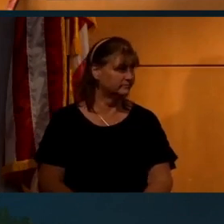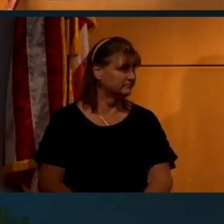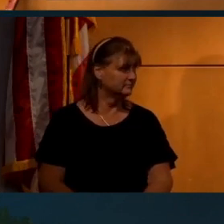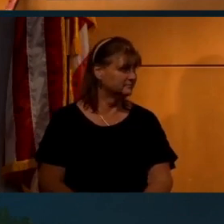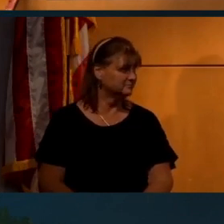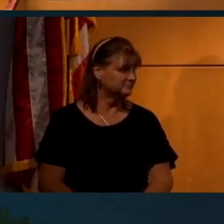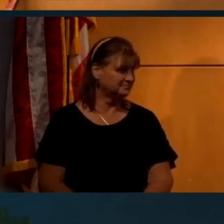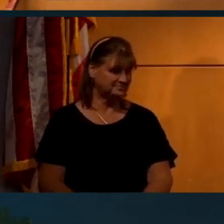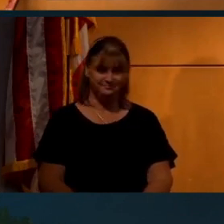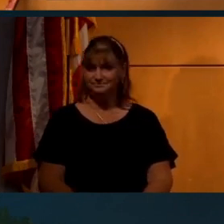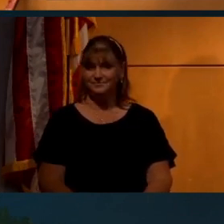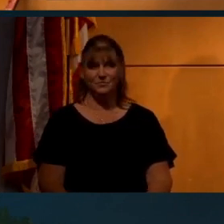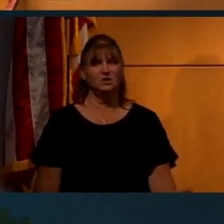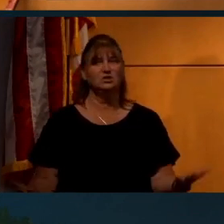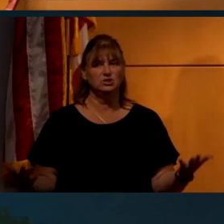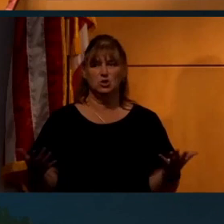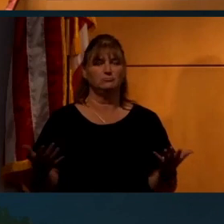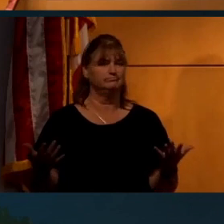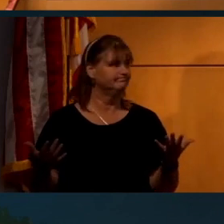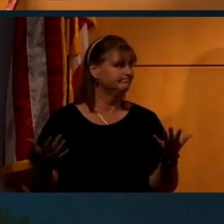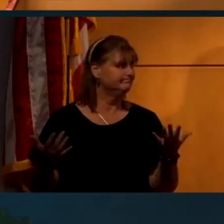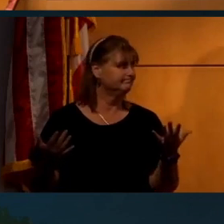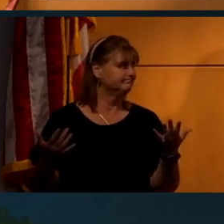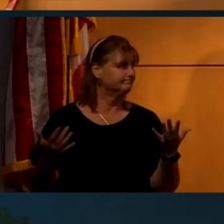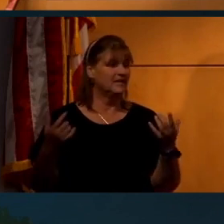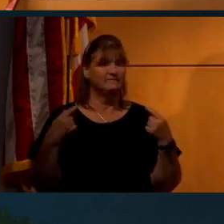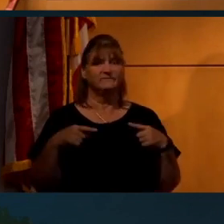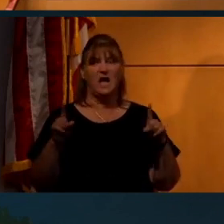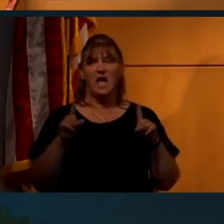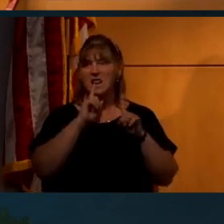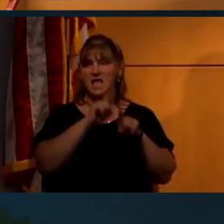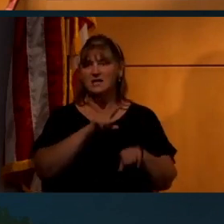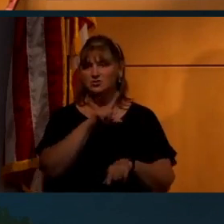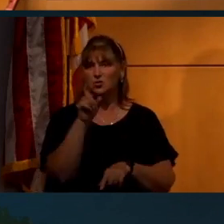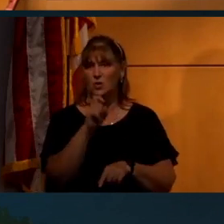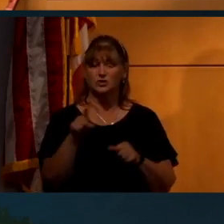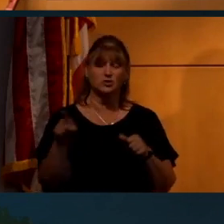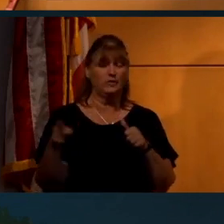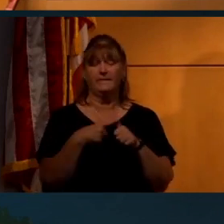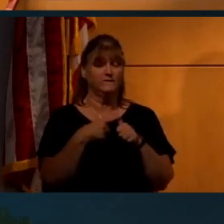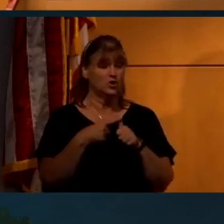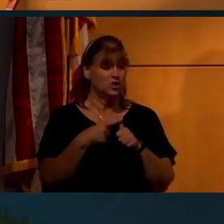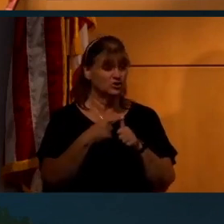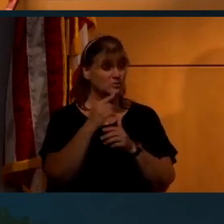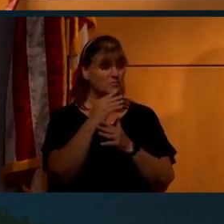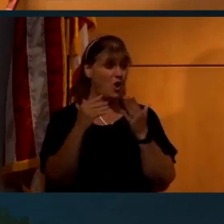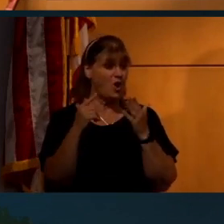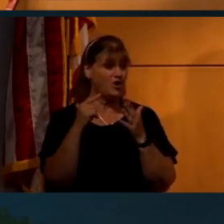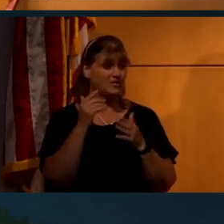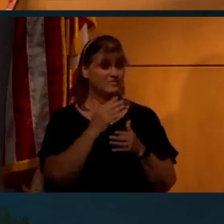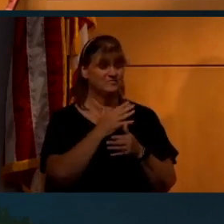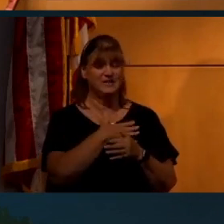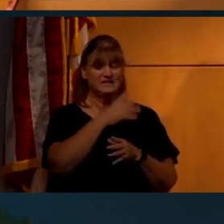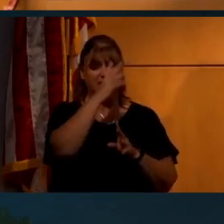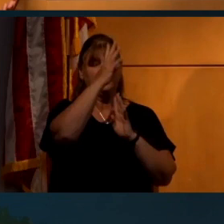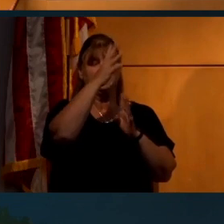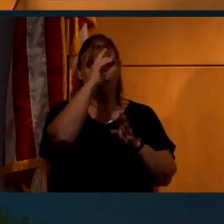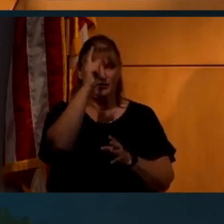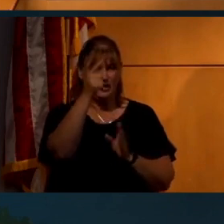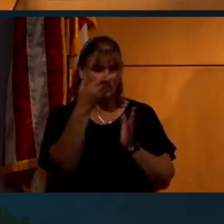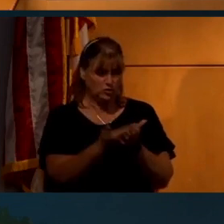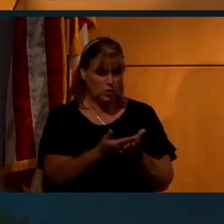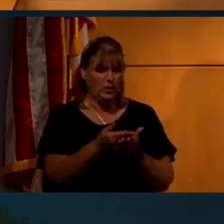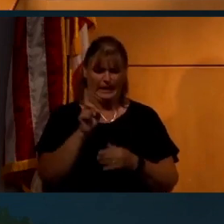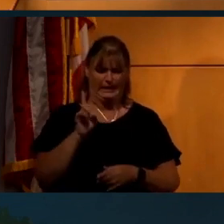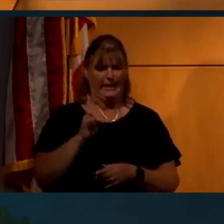And so, finally, we can answer the question I showed you in the very first part of this conspiracy theory show.